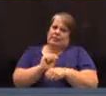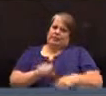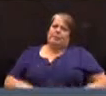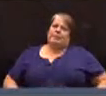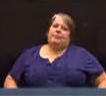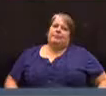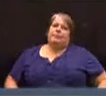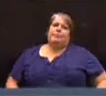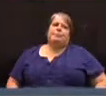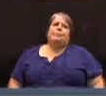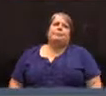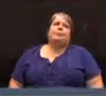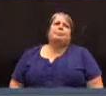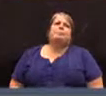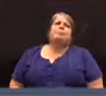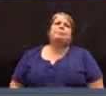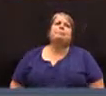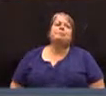questions.